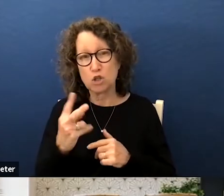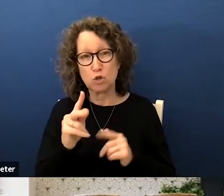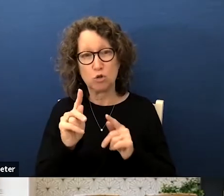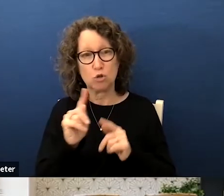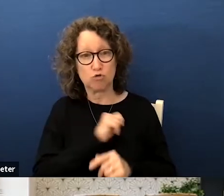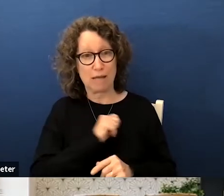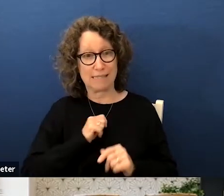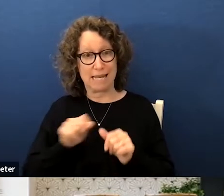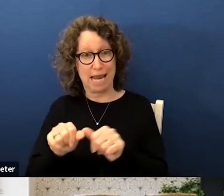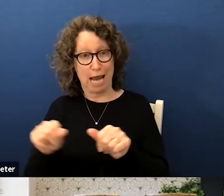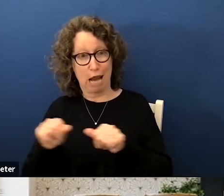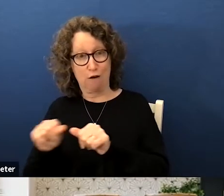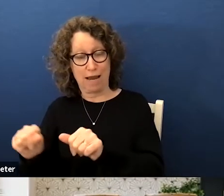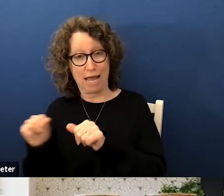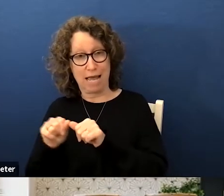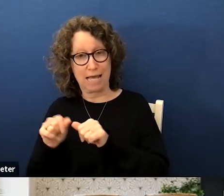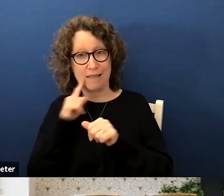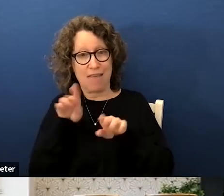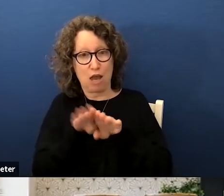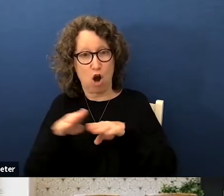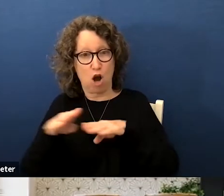areas that are contiguous